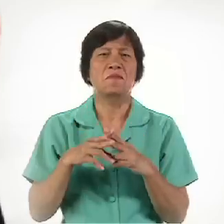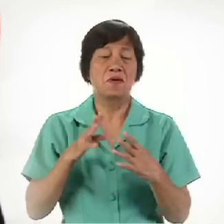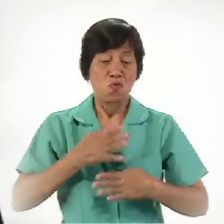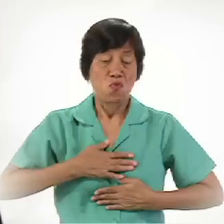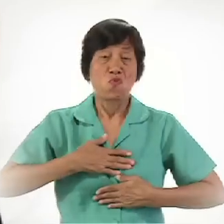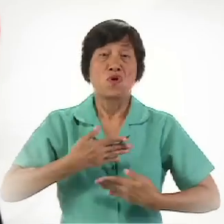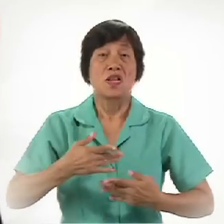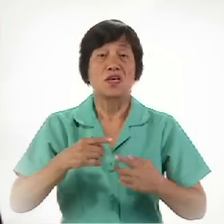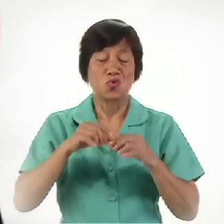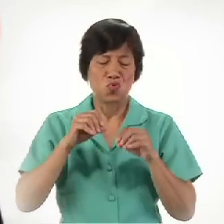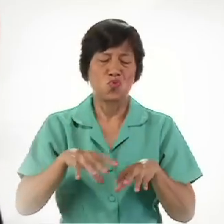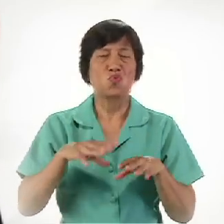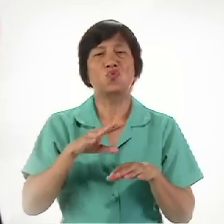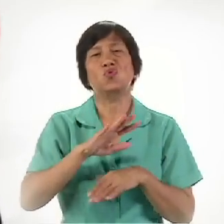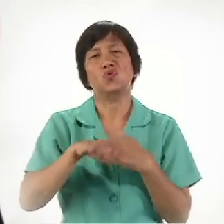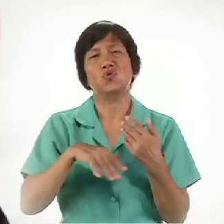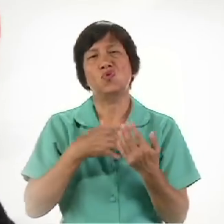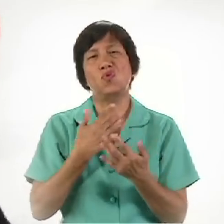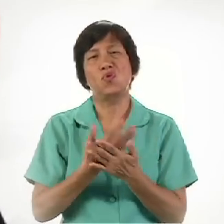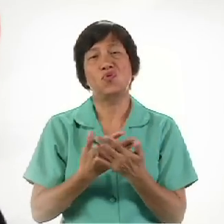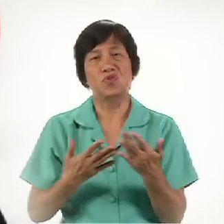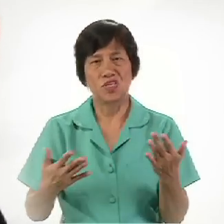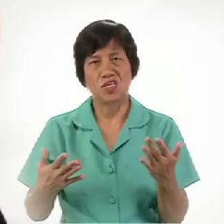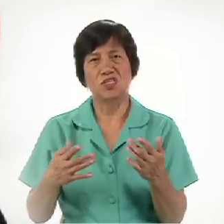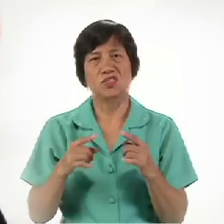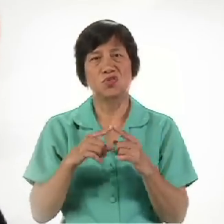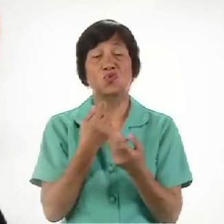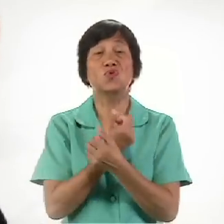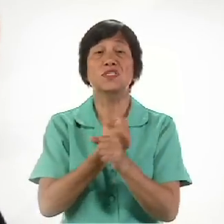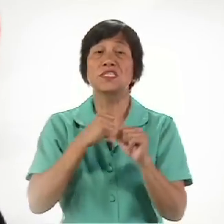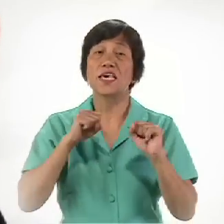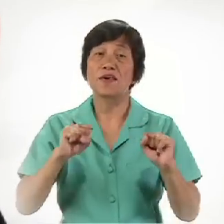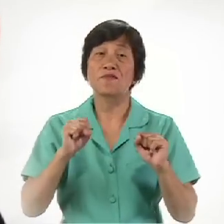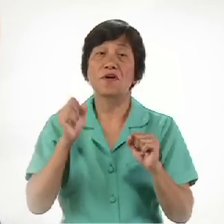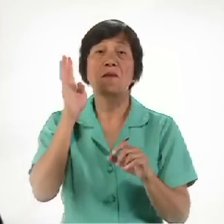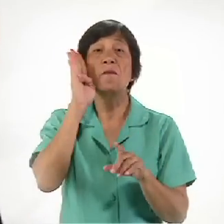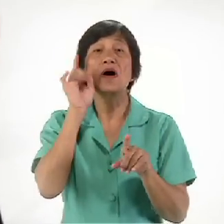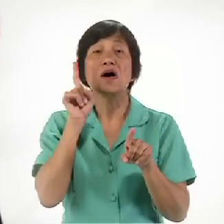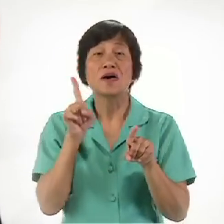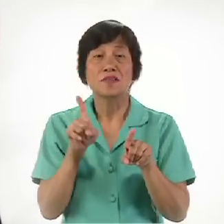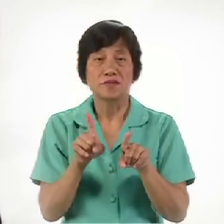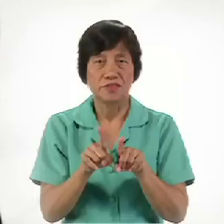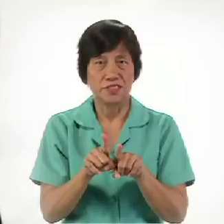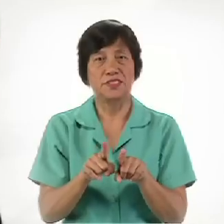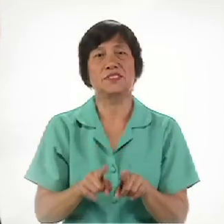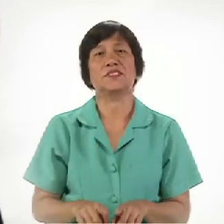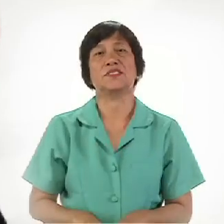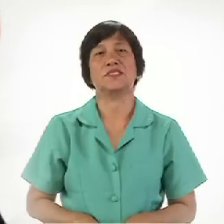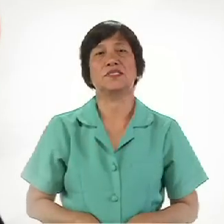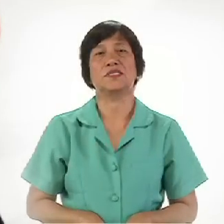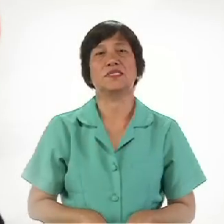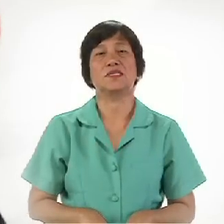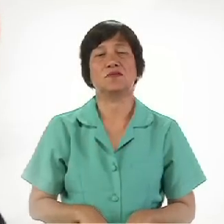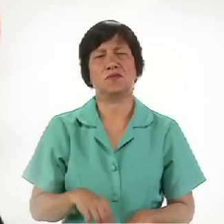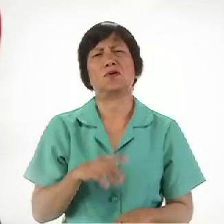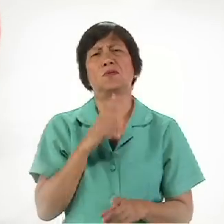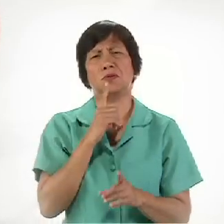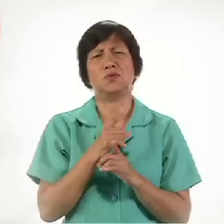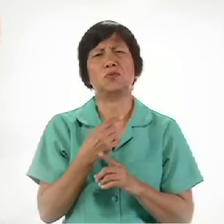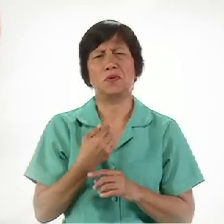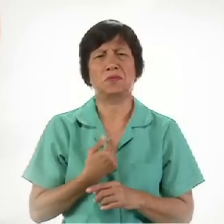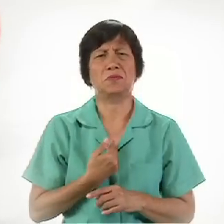To lose anything In order to save A brother Or a sister I'm sure